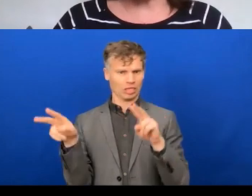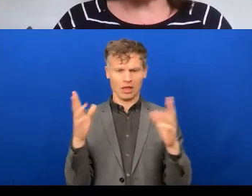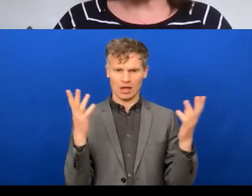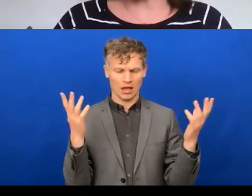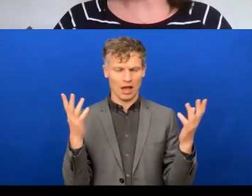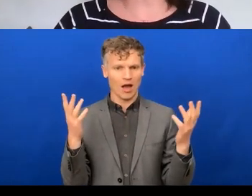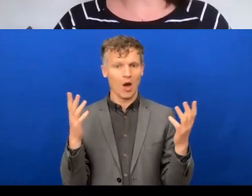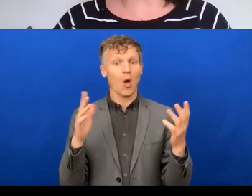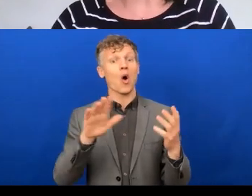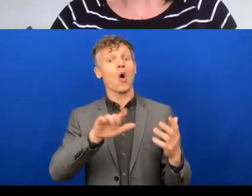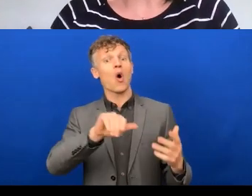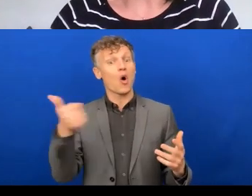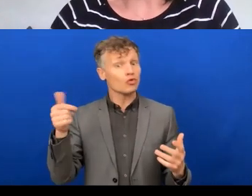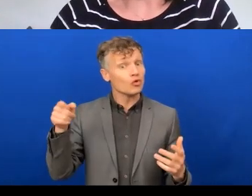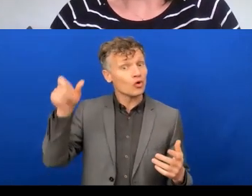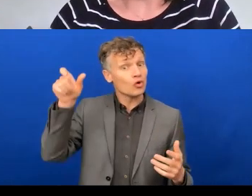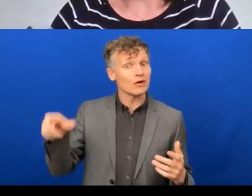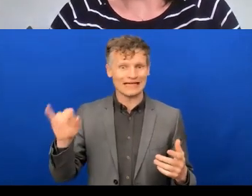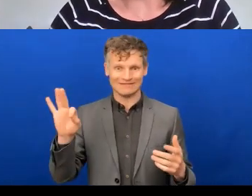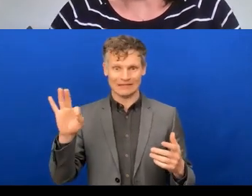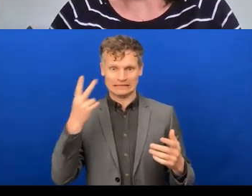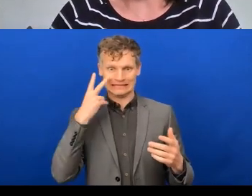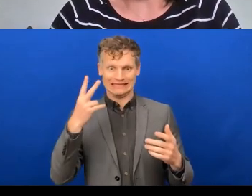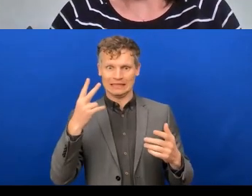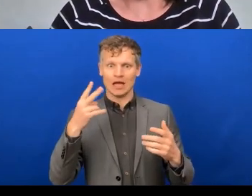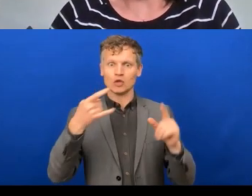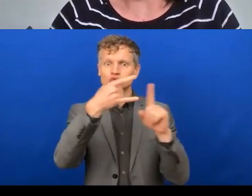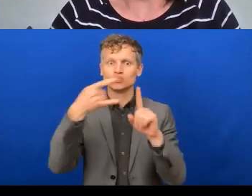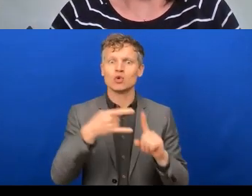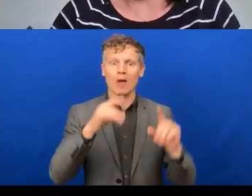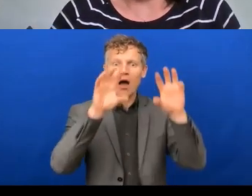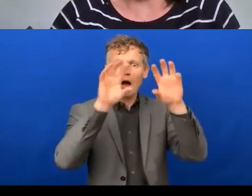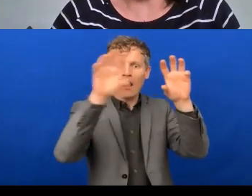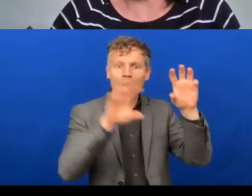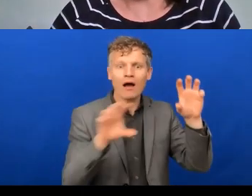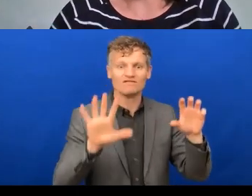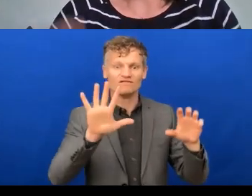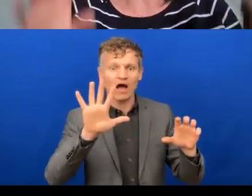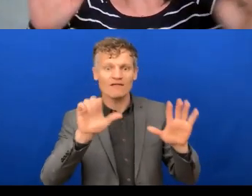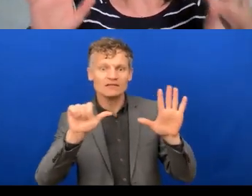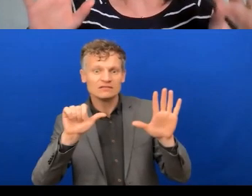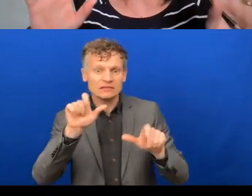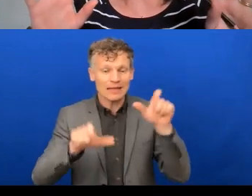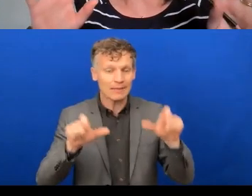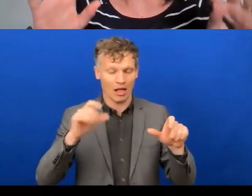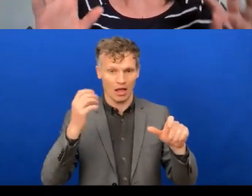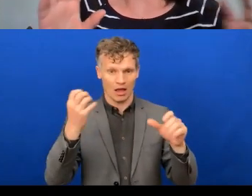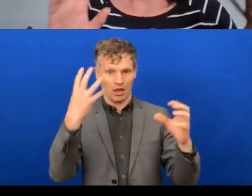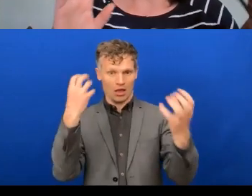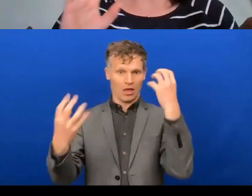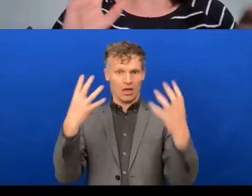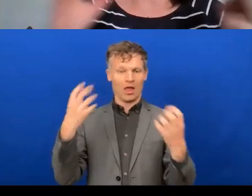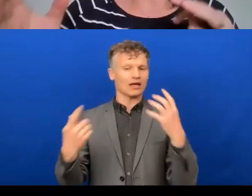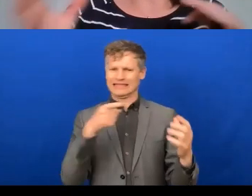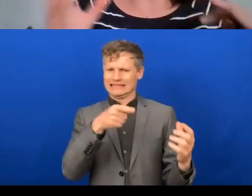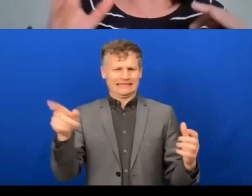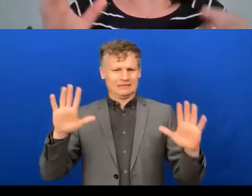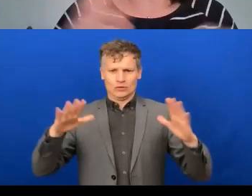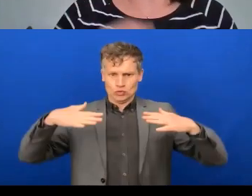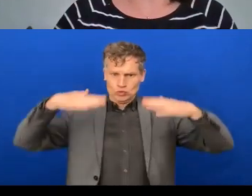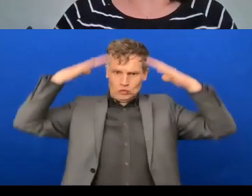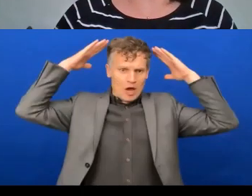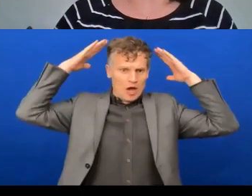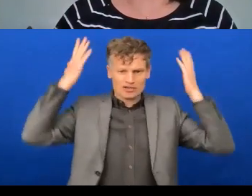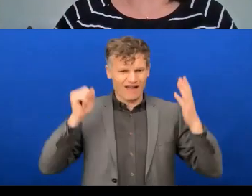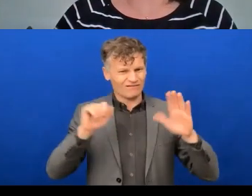overwhelming and you have a, you team meeting with five or six people and there's all these videos going on and that's too much. So I think it's,